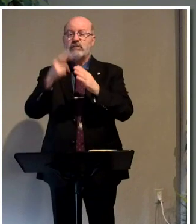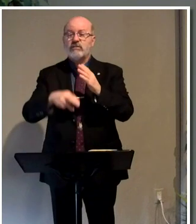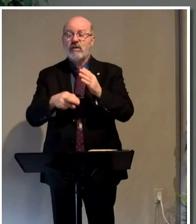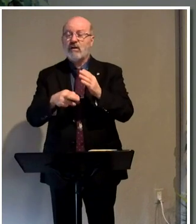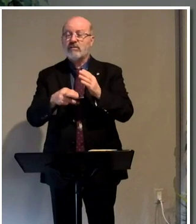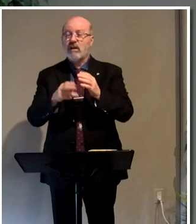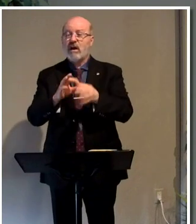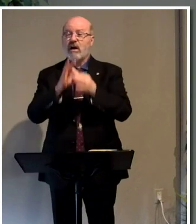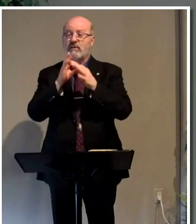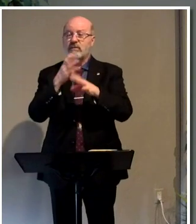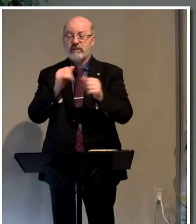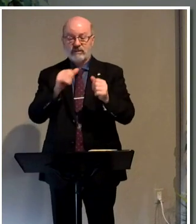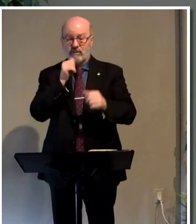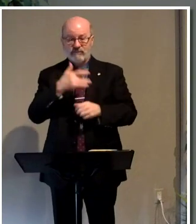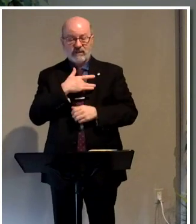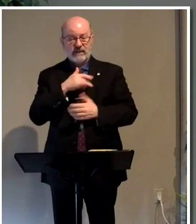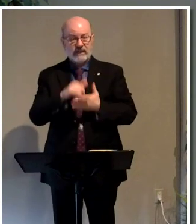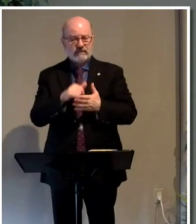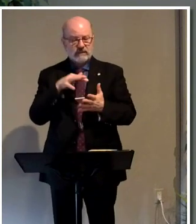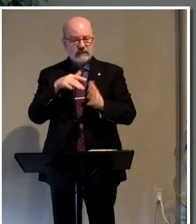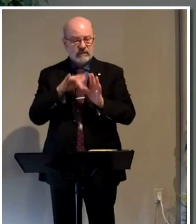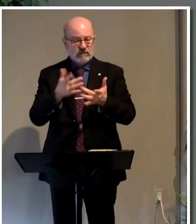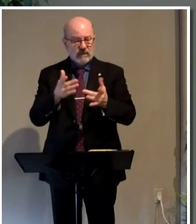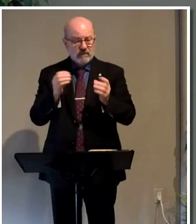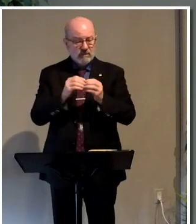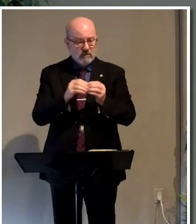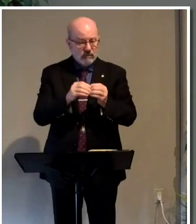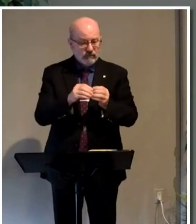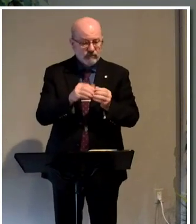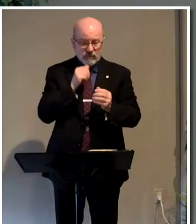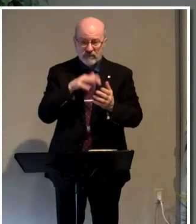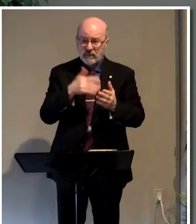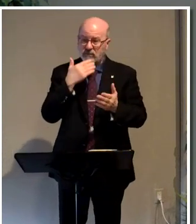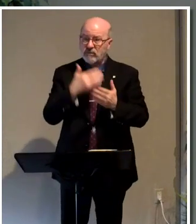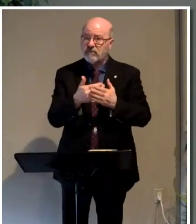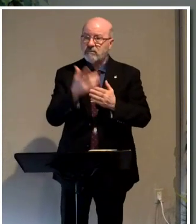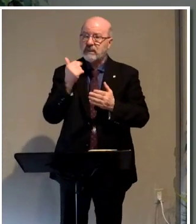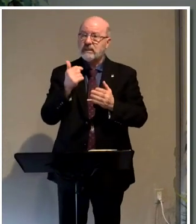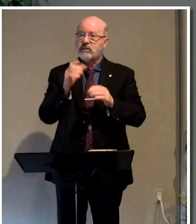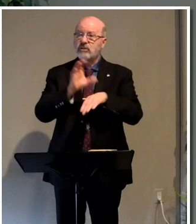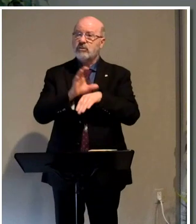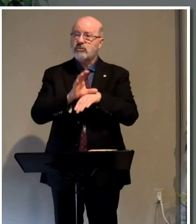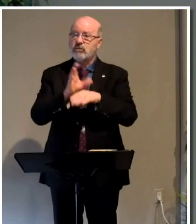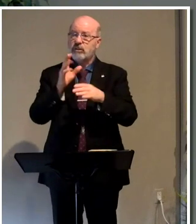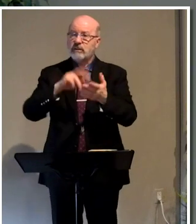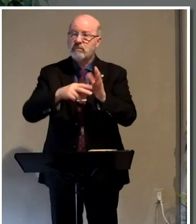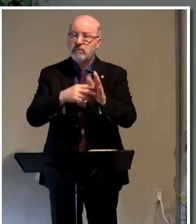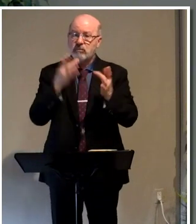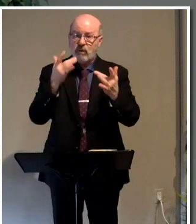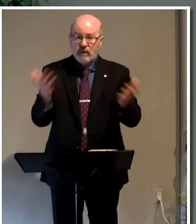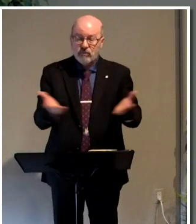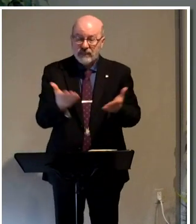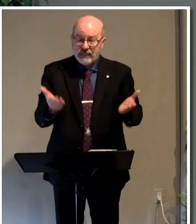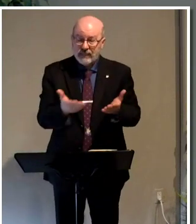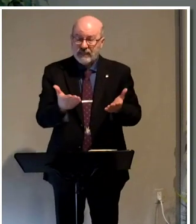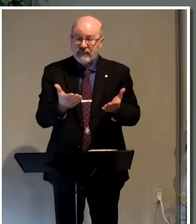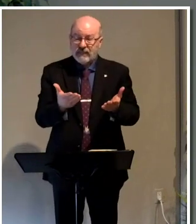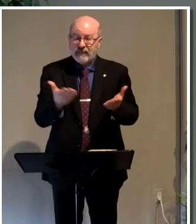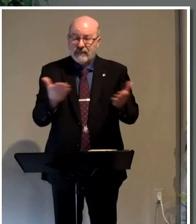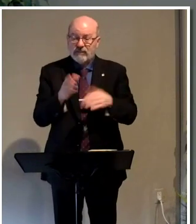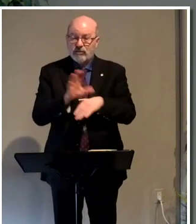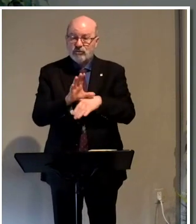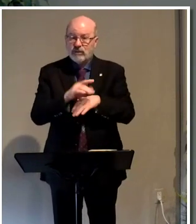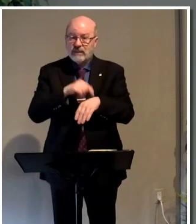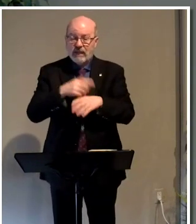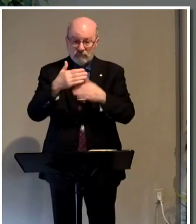And if you don't feel that way, then just study the Bible a bit more. You're not studying very well because the church is the purpose why we're here. We're here in the church age